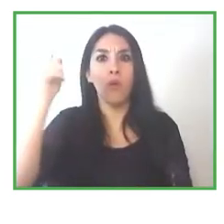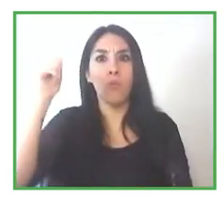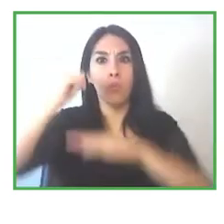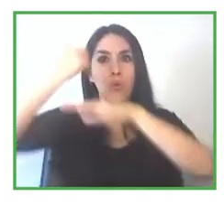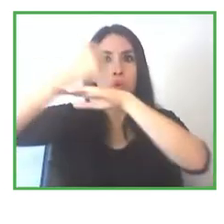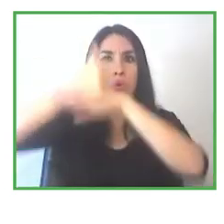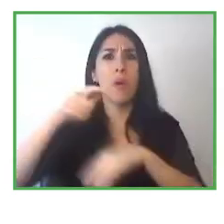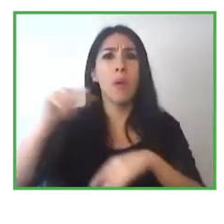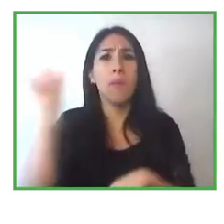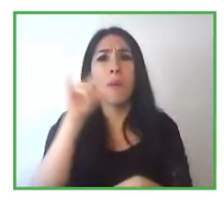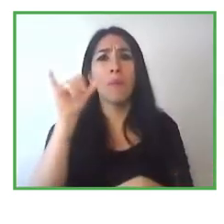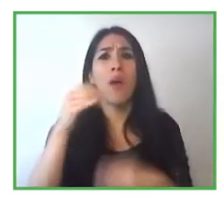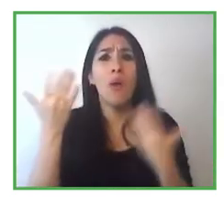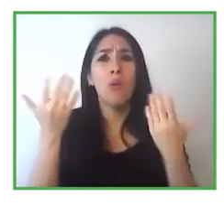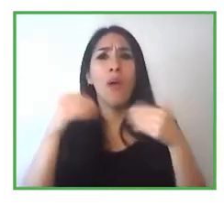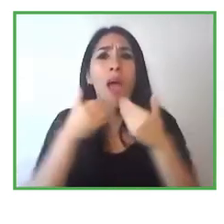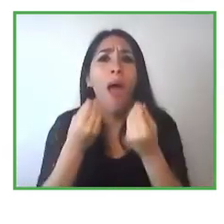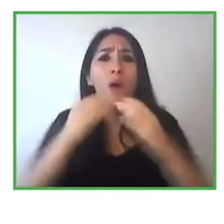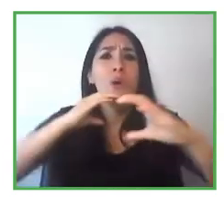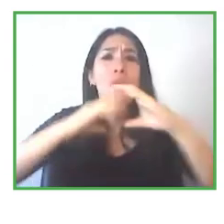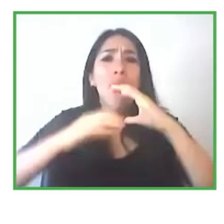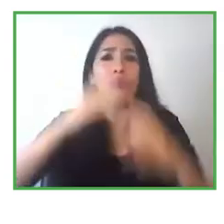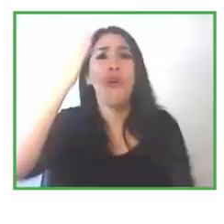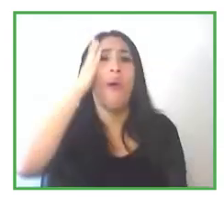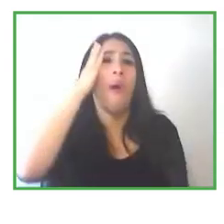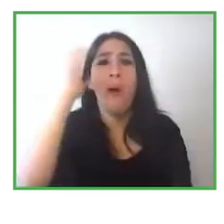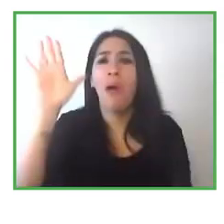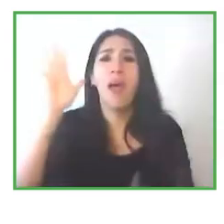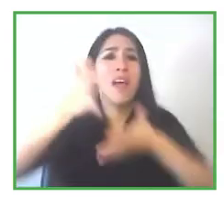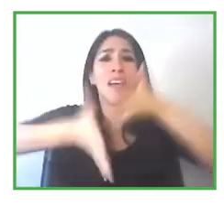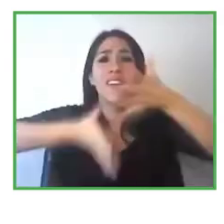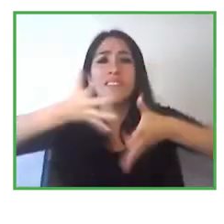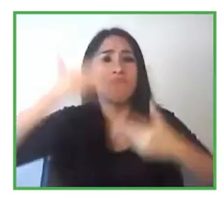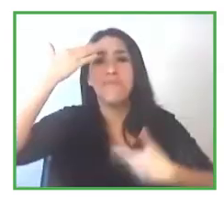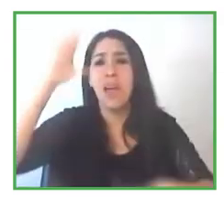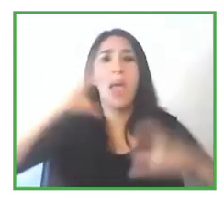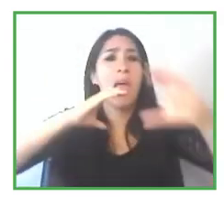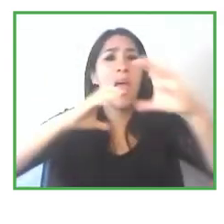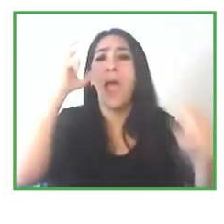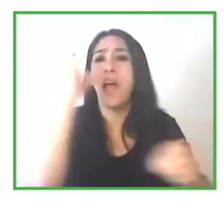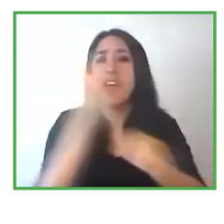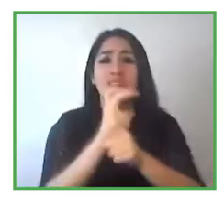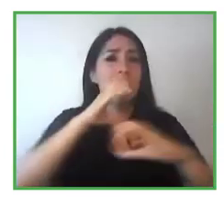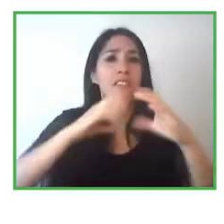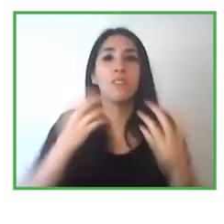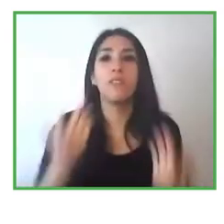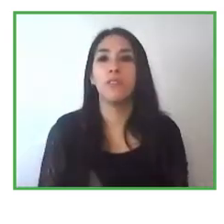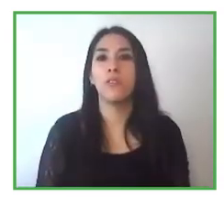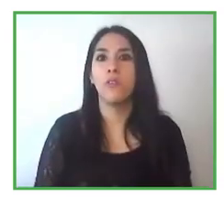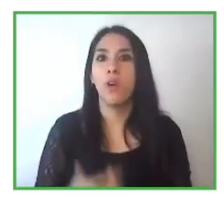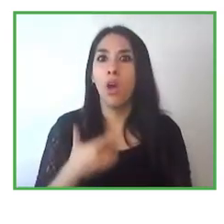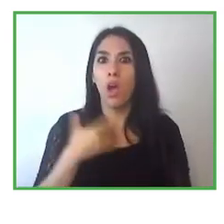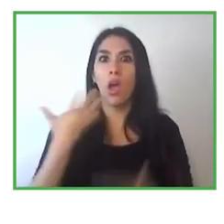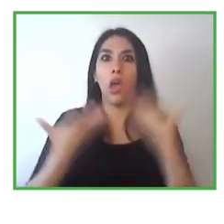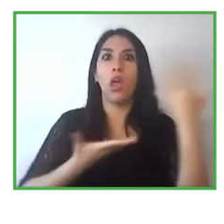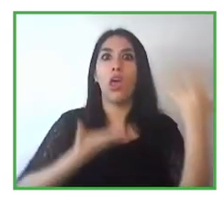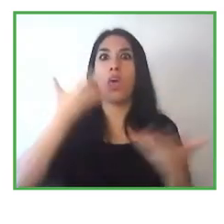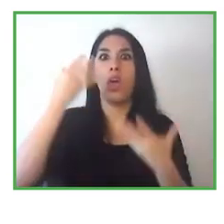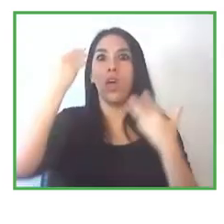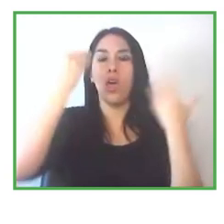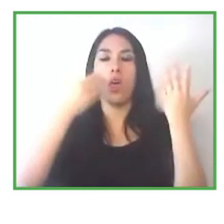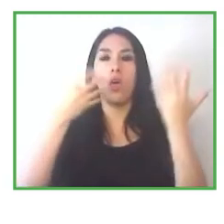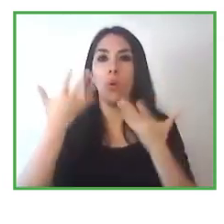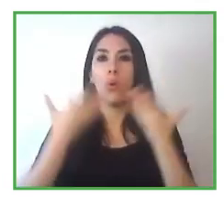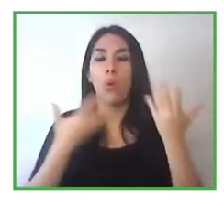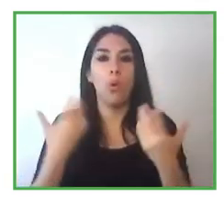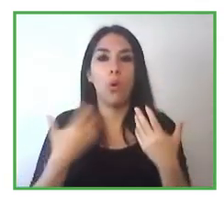day because he didn't know how to communicate with with deaf people and he was concerned